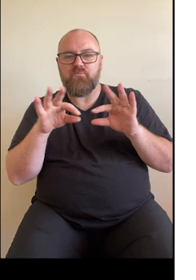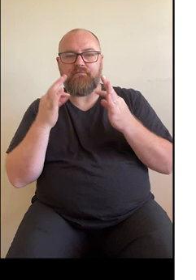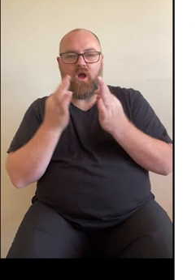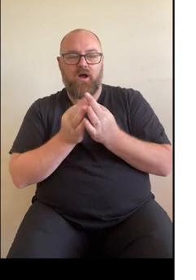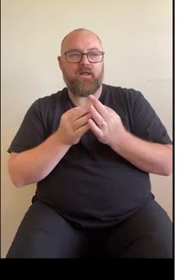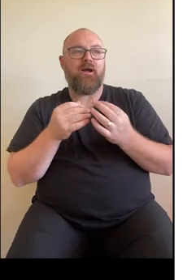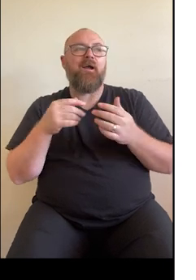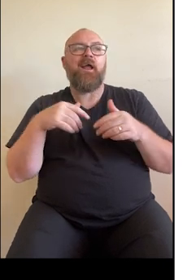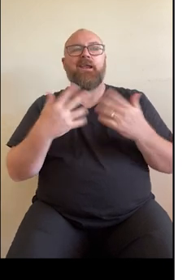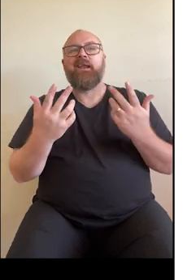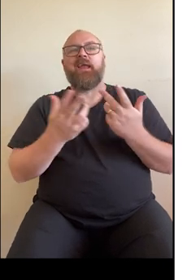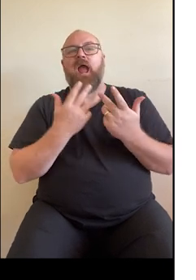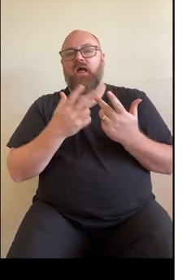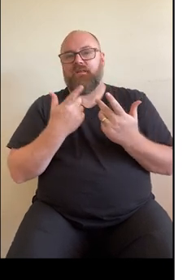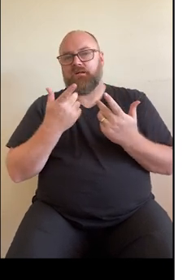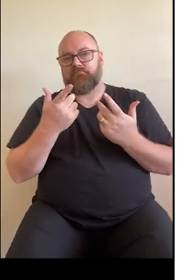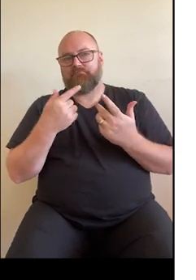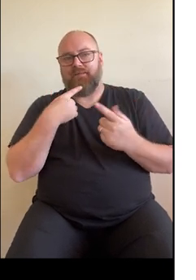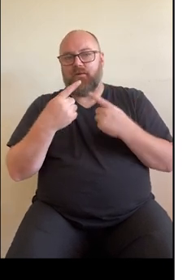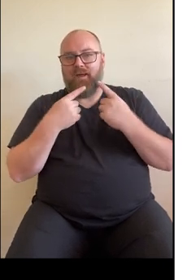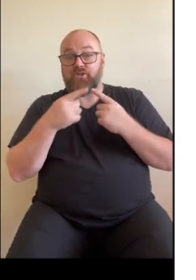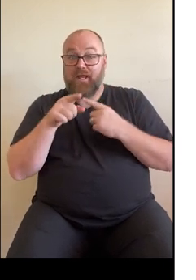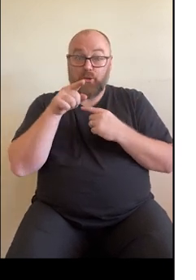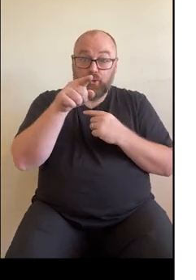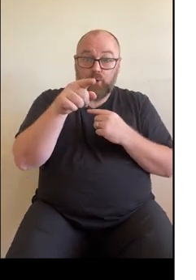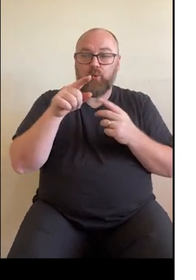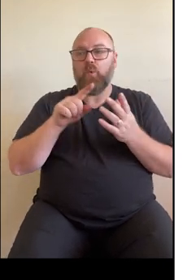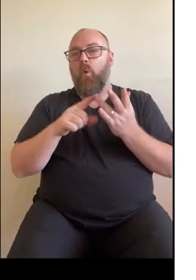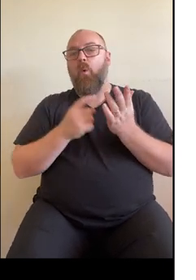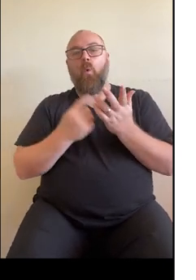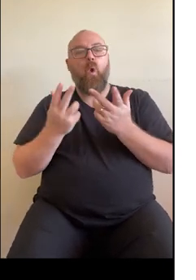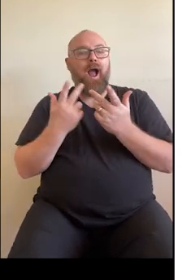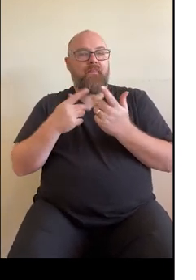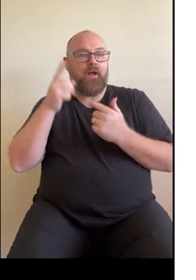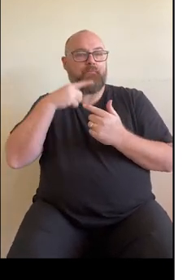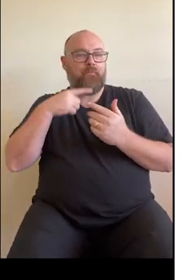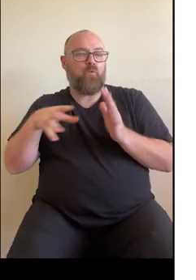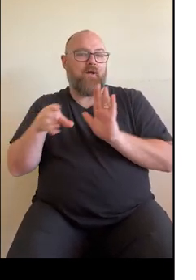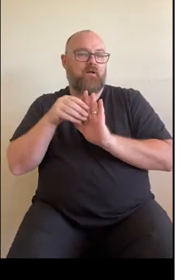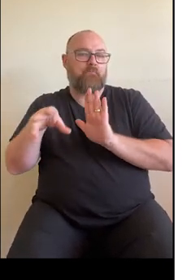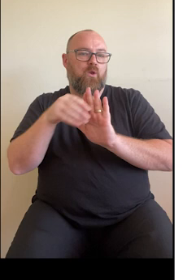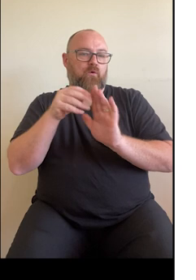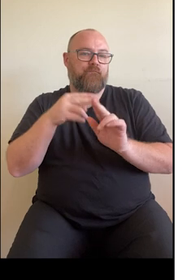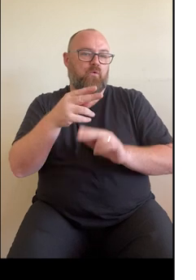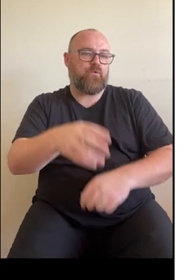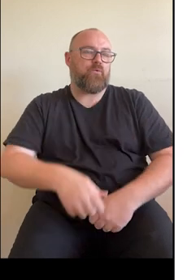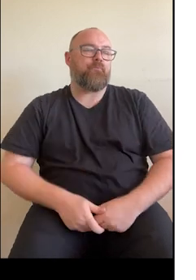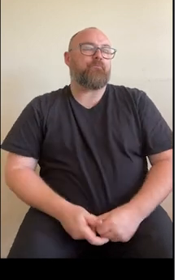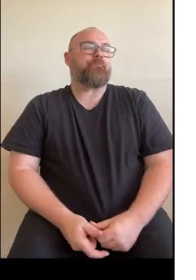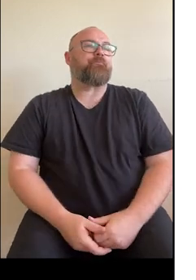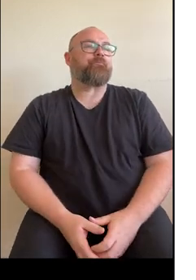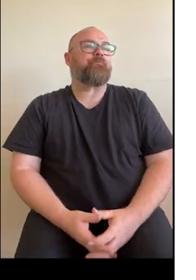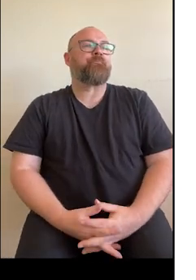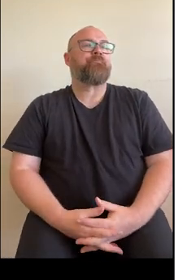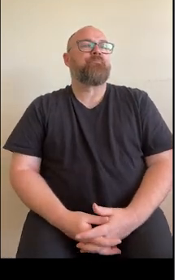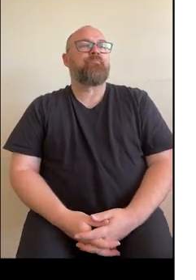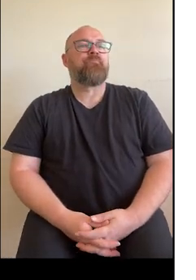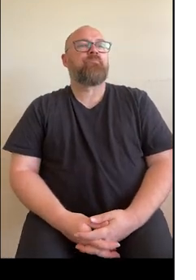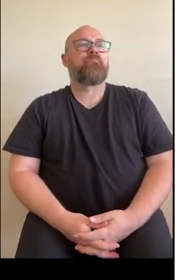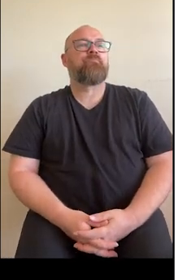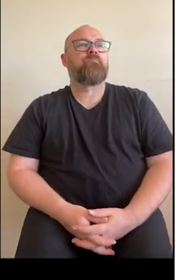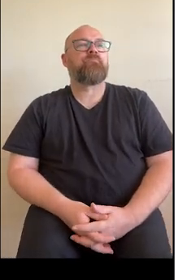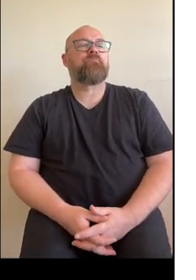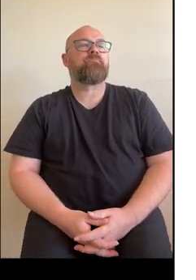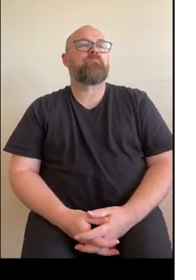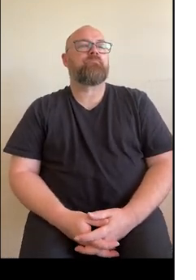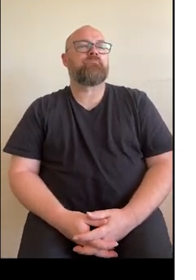information that you or any representatives you may have have added as well. A little bit later